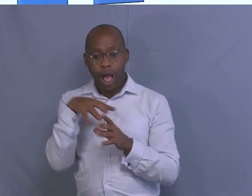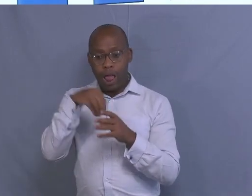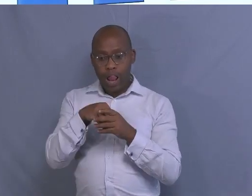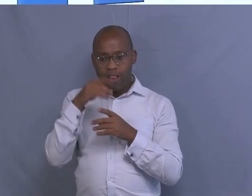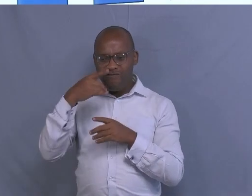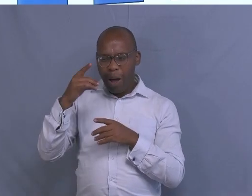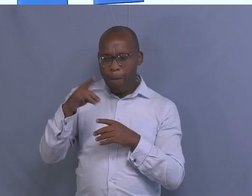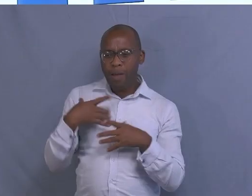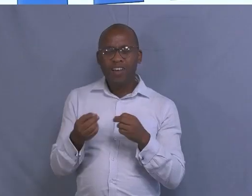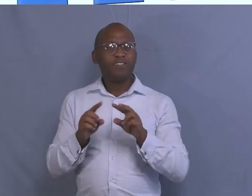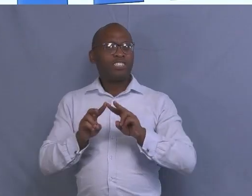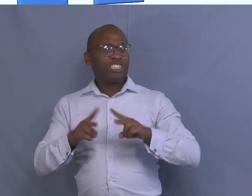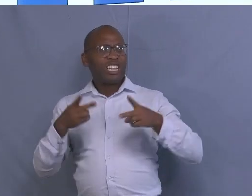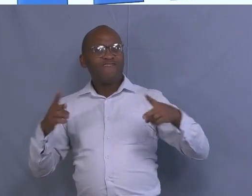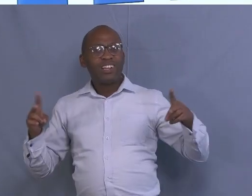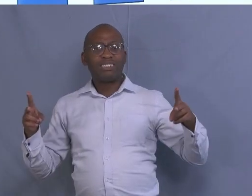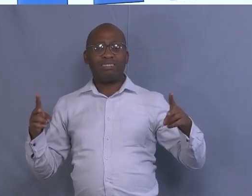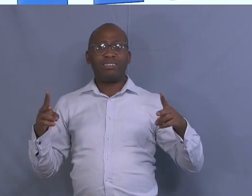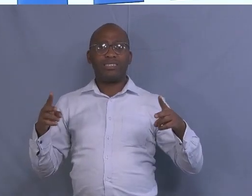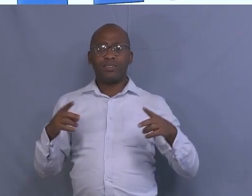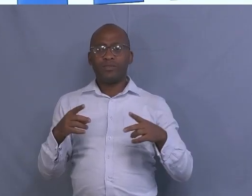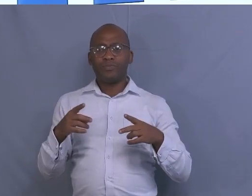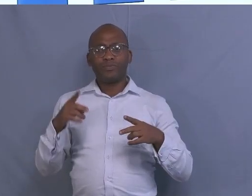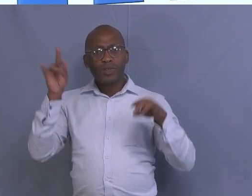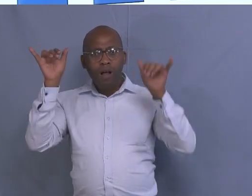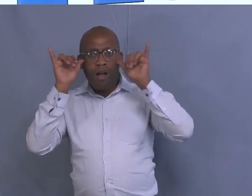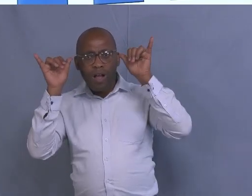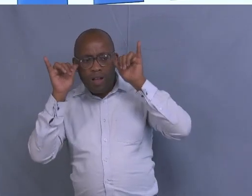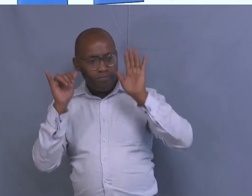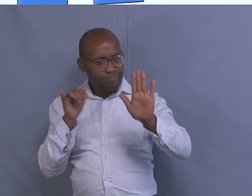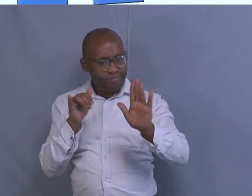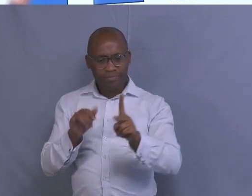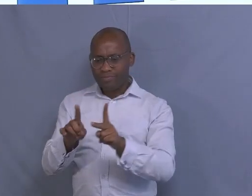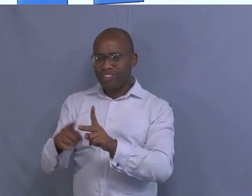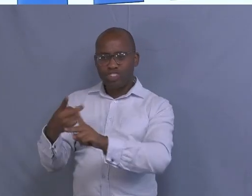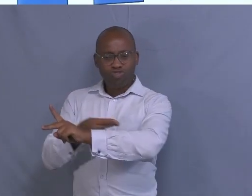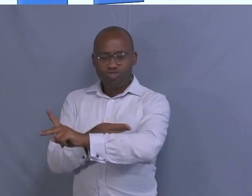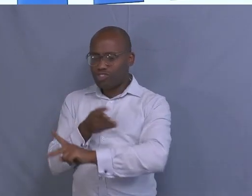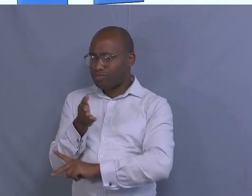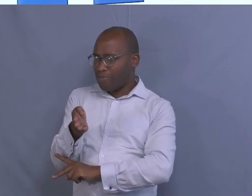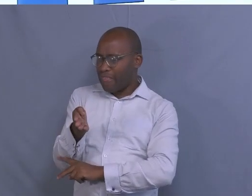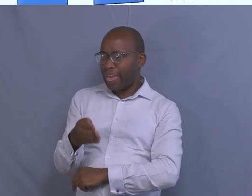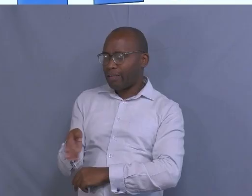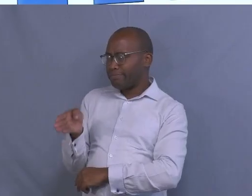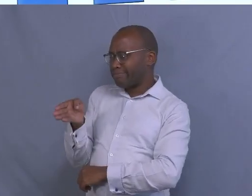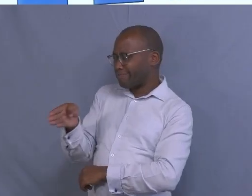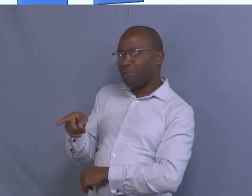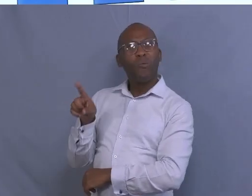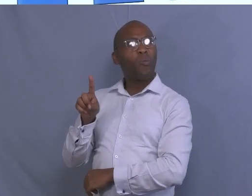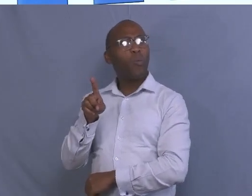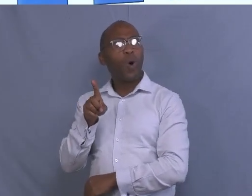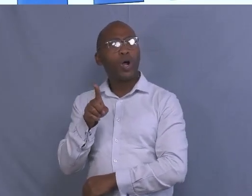cattle, like sheep, goats, but the way they graze is totally different. For example, the horses, they